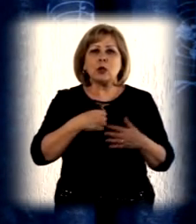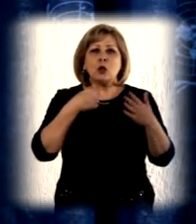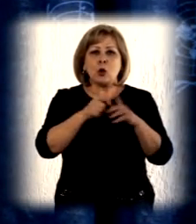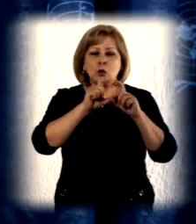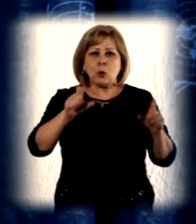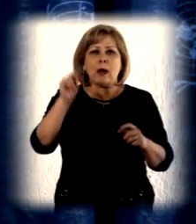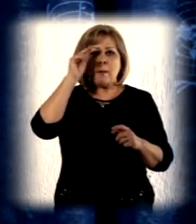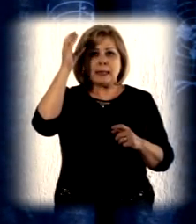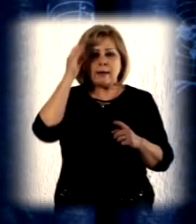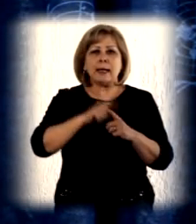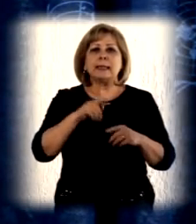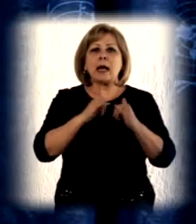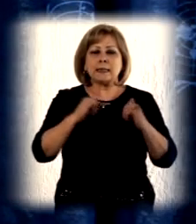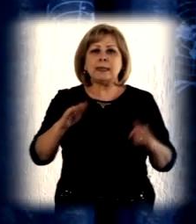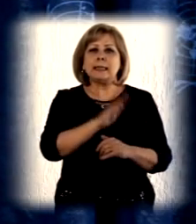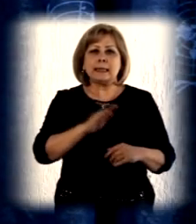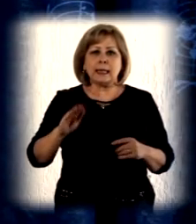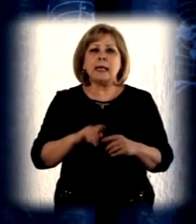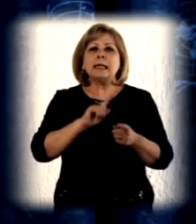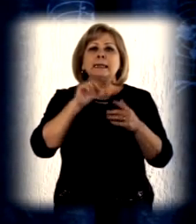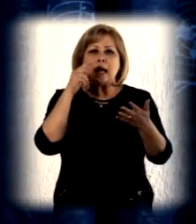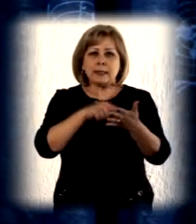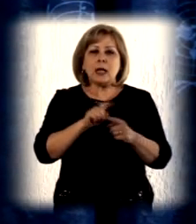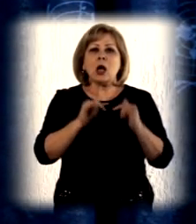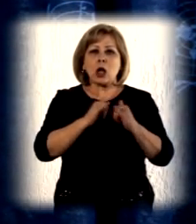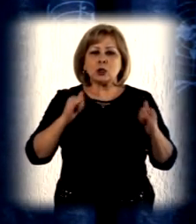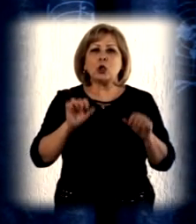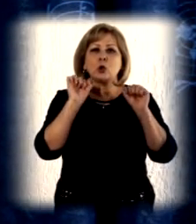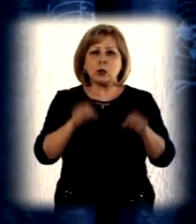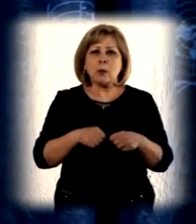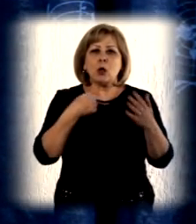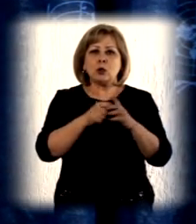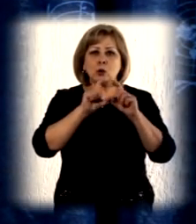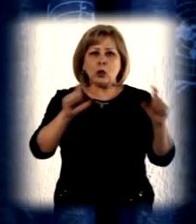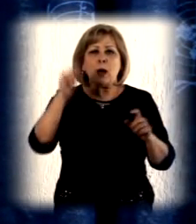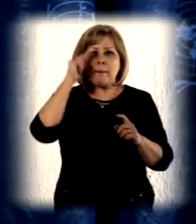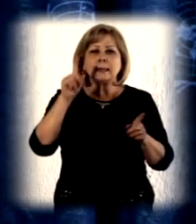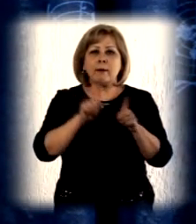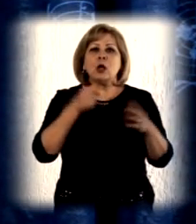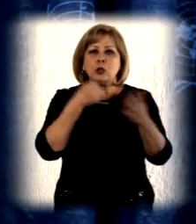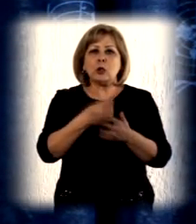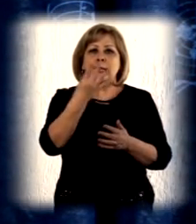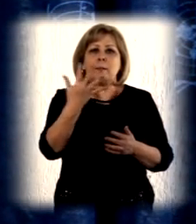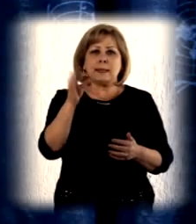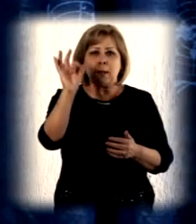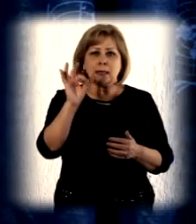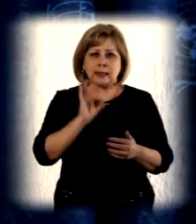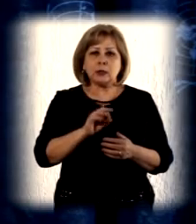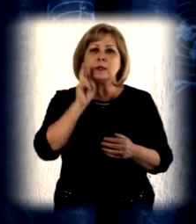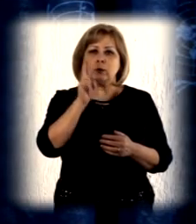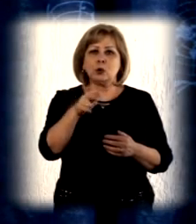for the development of children and has established a very ambitious goal, doubling access from 23%